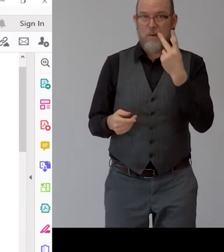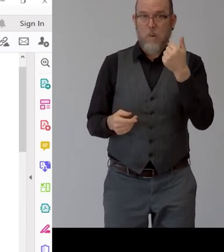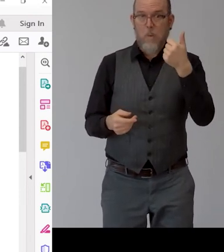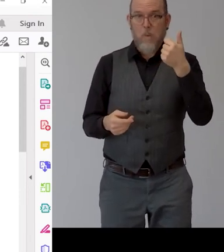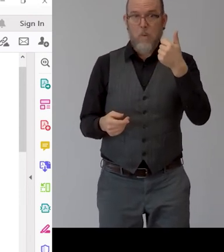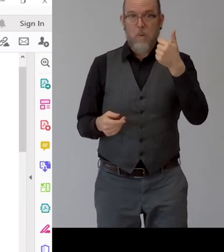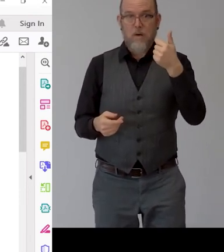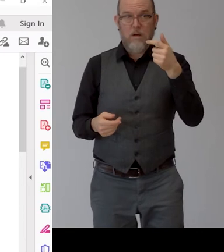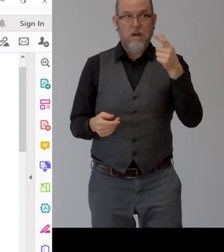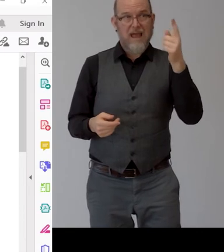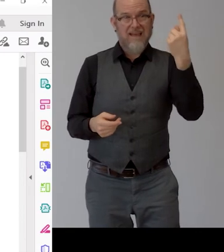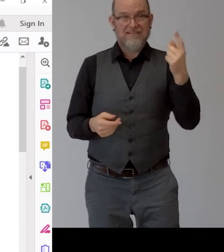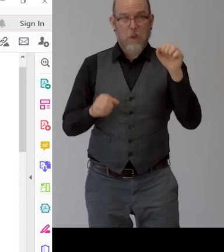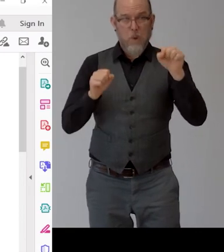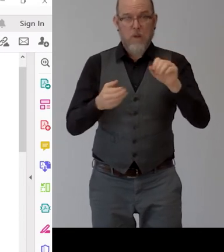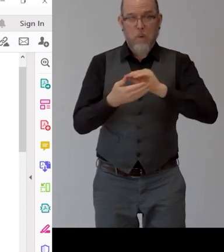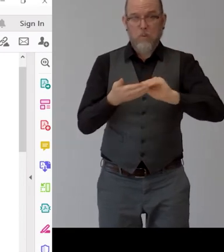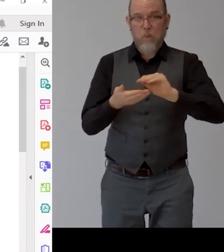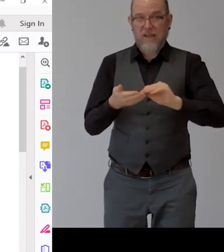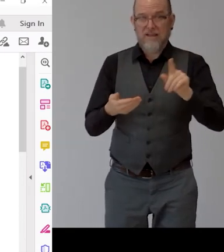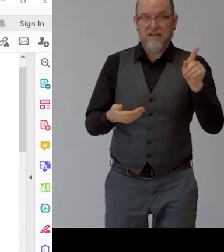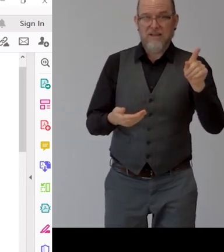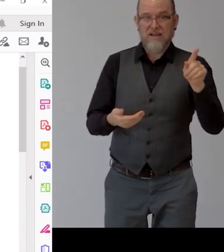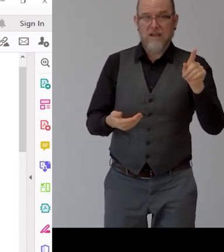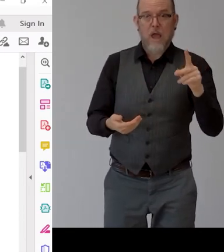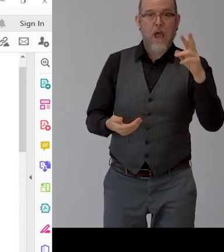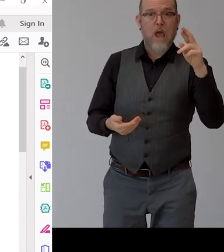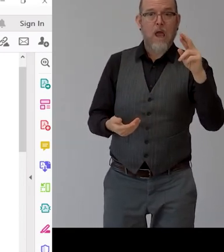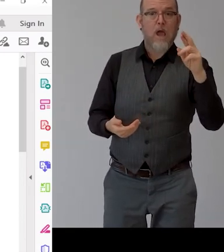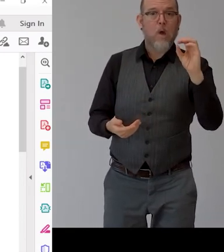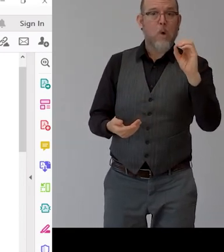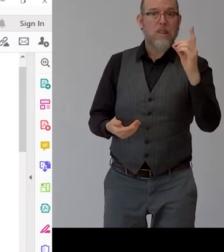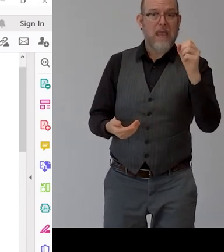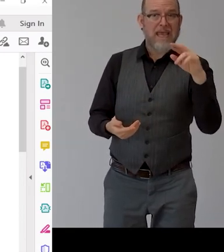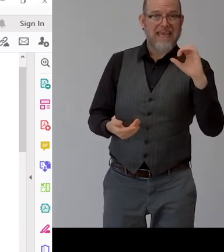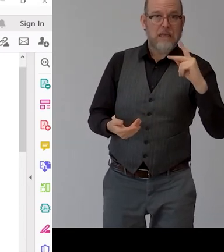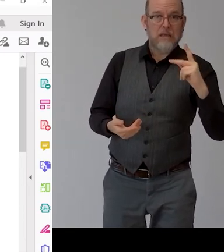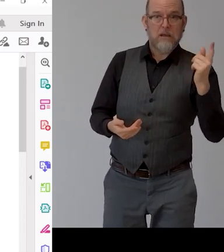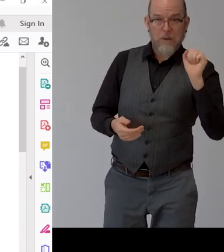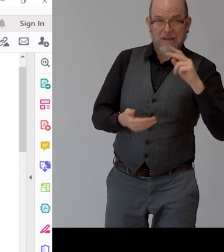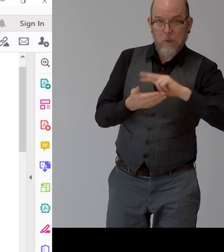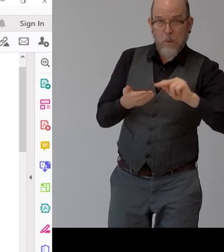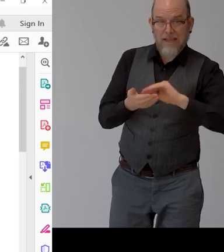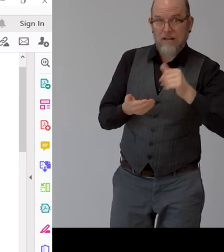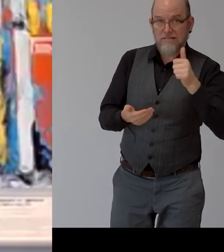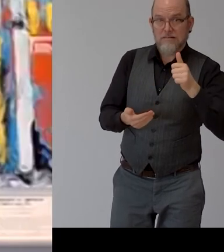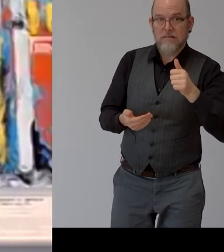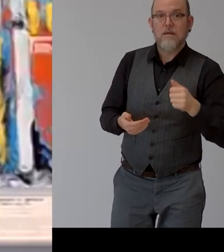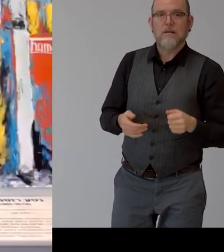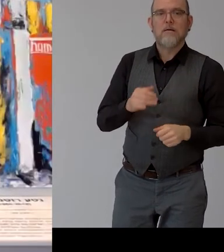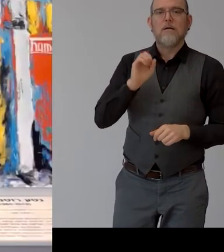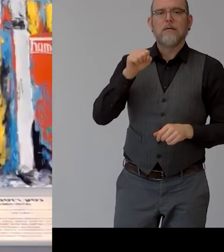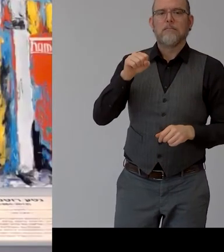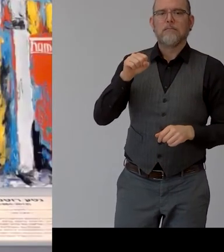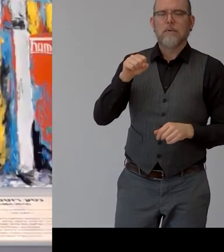that's the name roderick roderick right um so uh shelly you can unshare this and we will